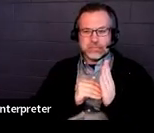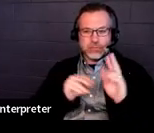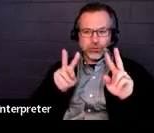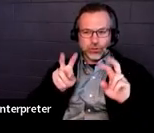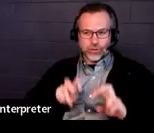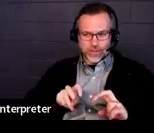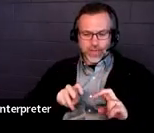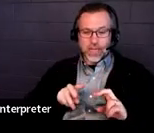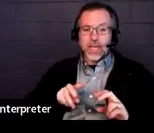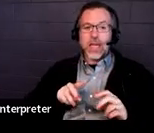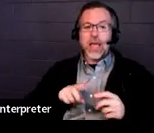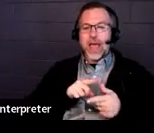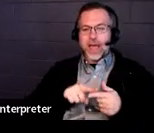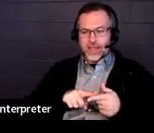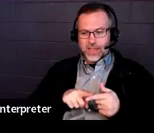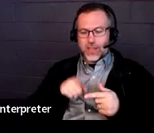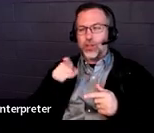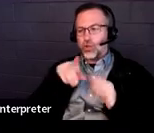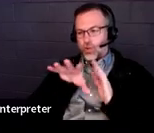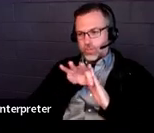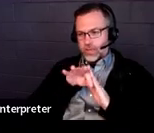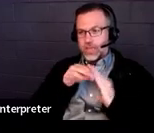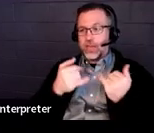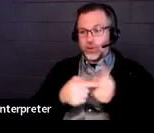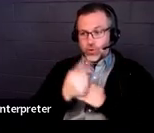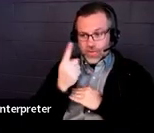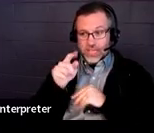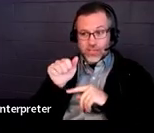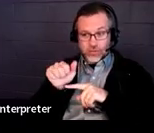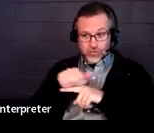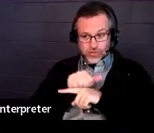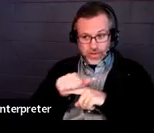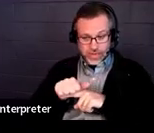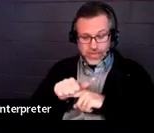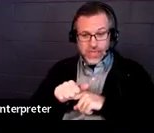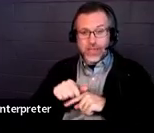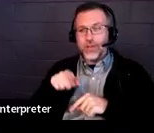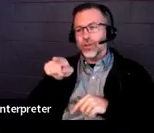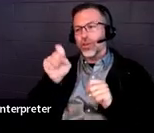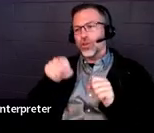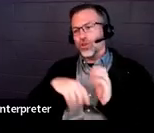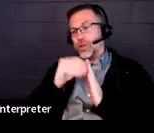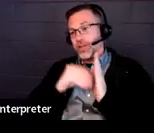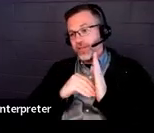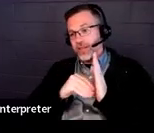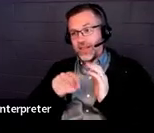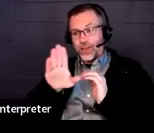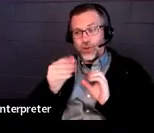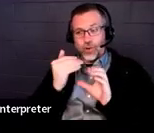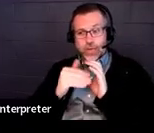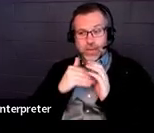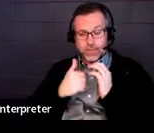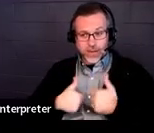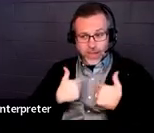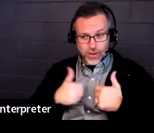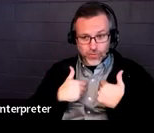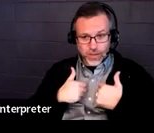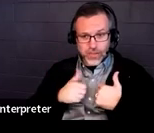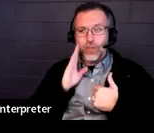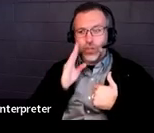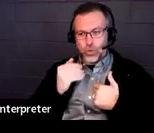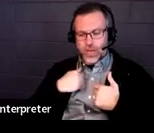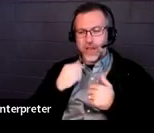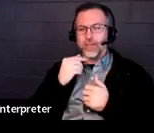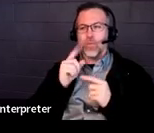And then you'll be asked to select today's training. And you can fill in your email address to receive a contact hour certificate